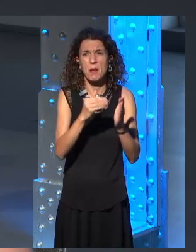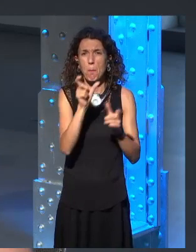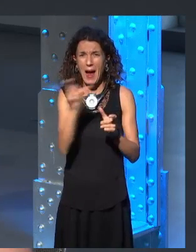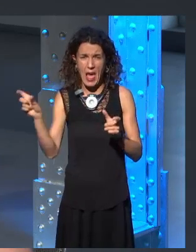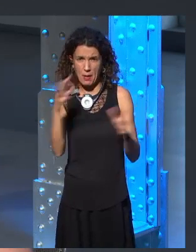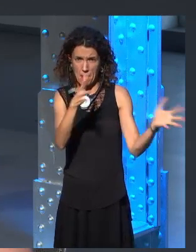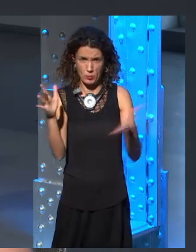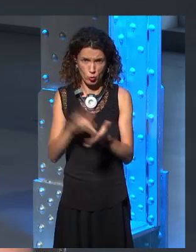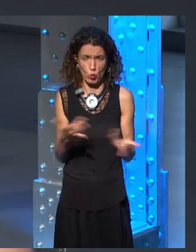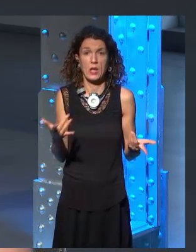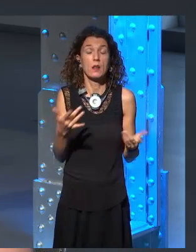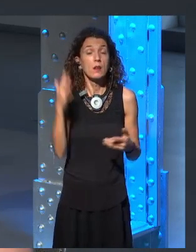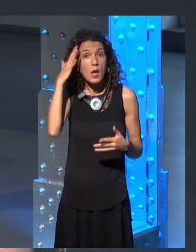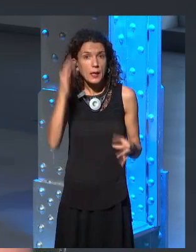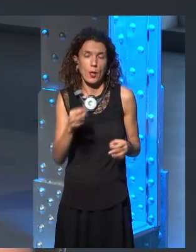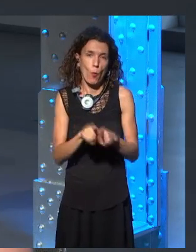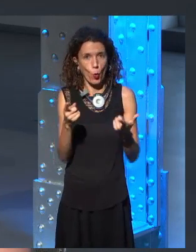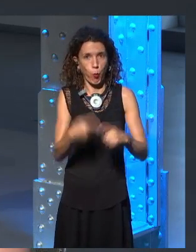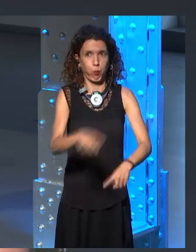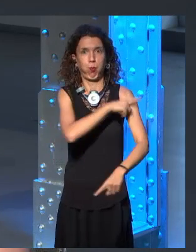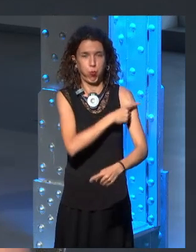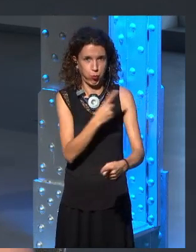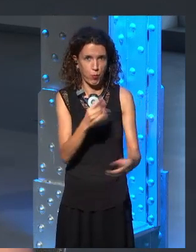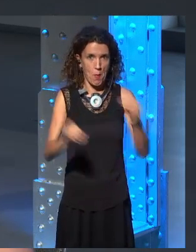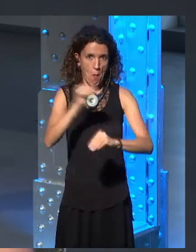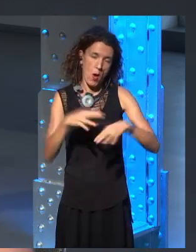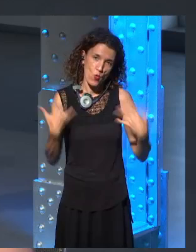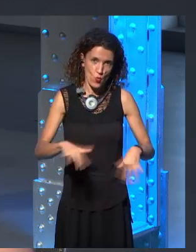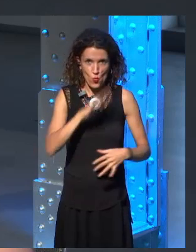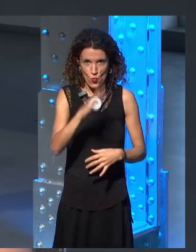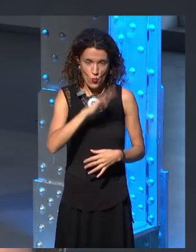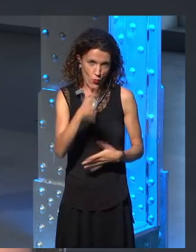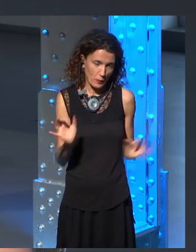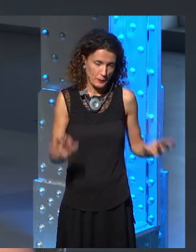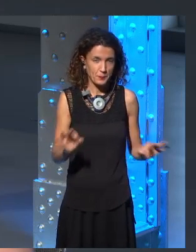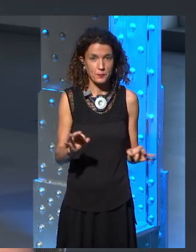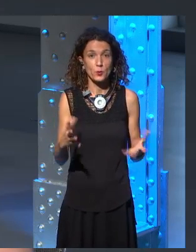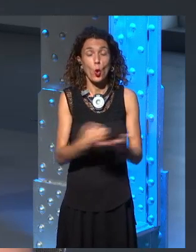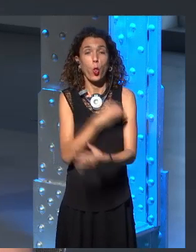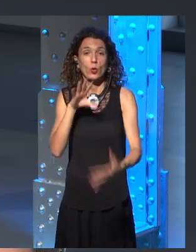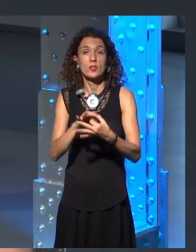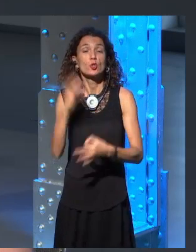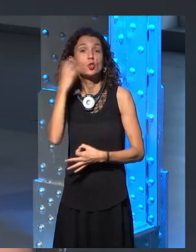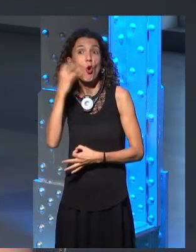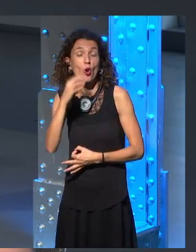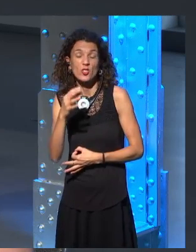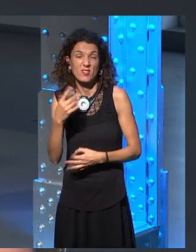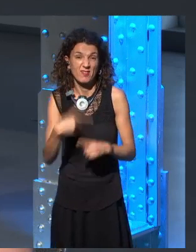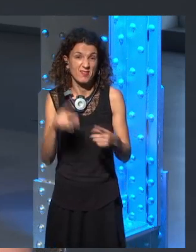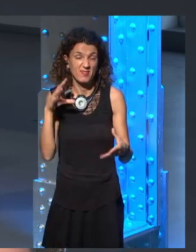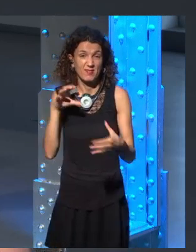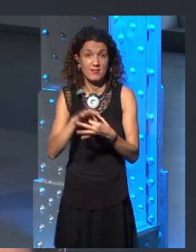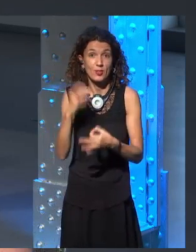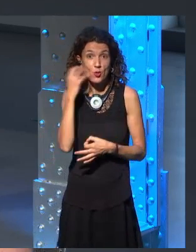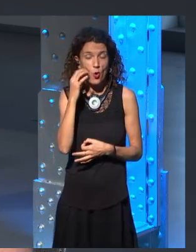went over that a little bit. As everything that has to do with George, it has a tendency to grow.